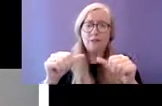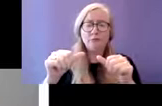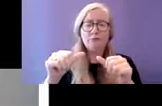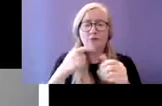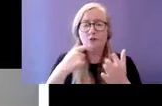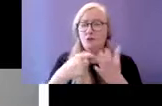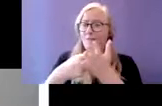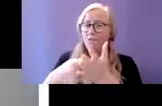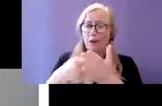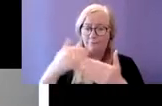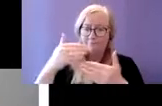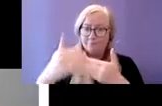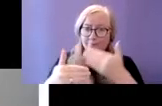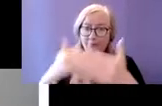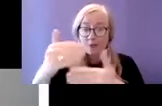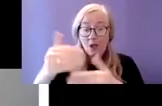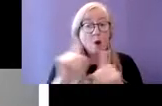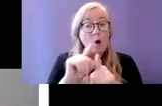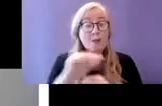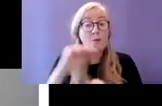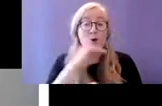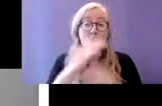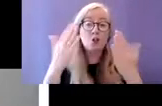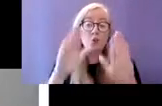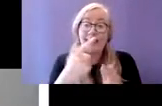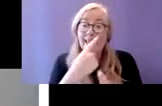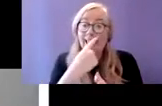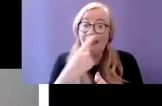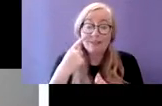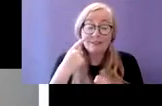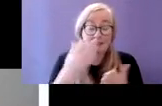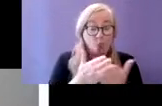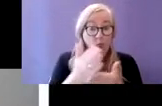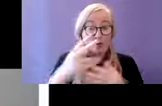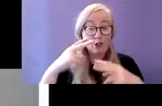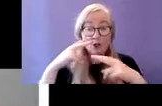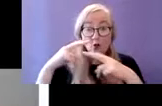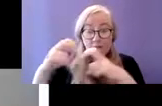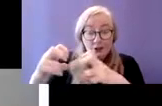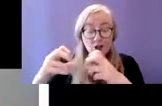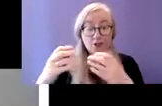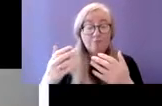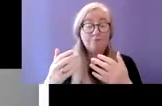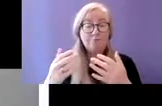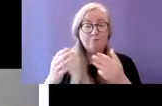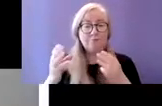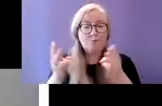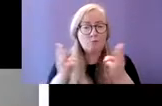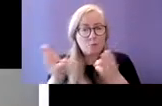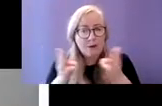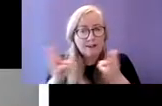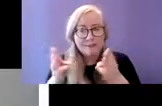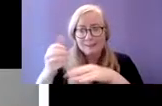evidence informed through research and practice practice-based research and research-based practice